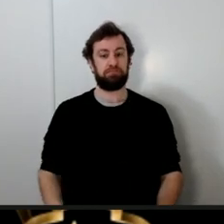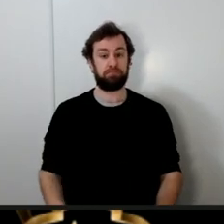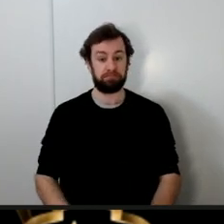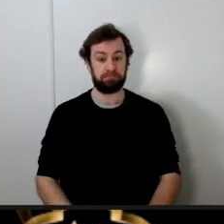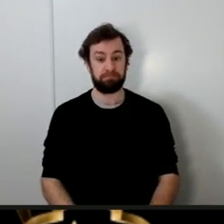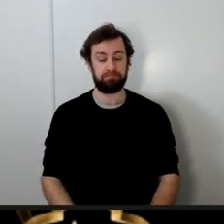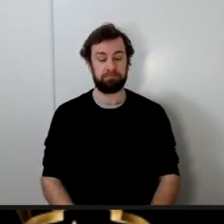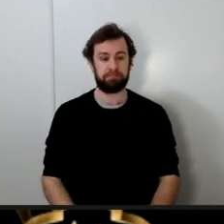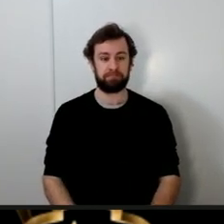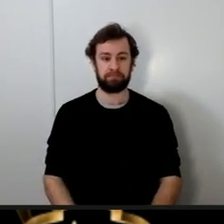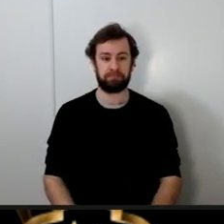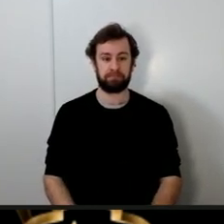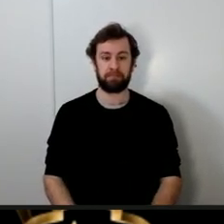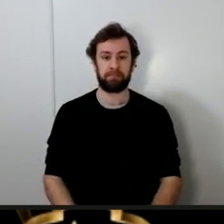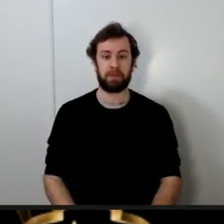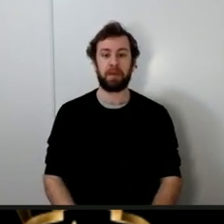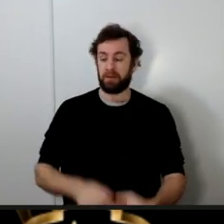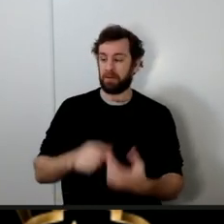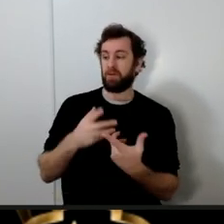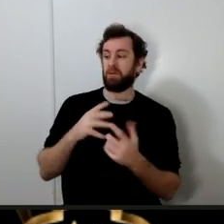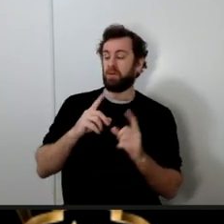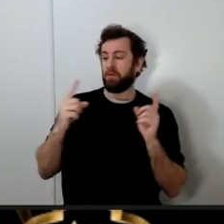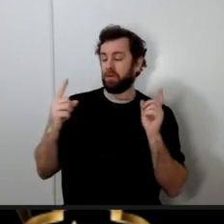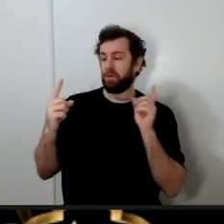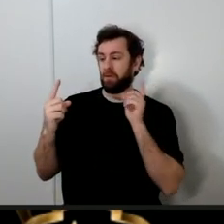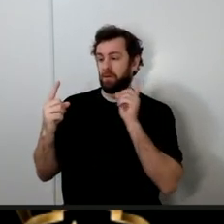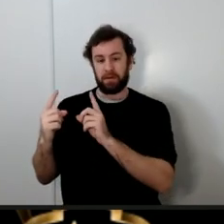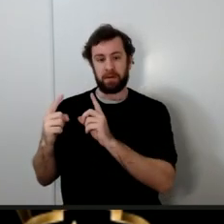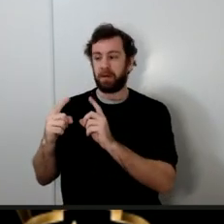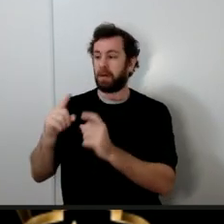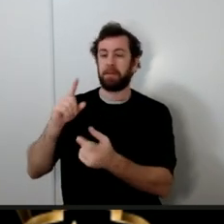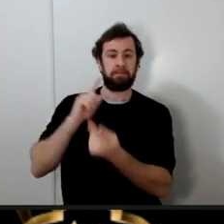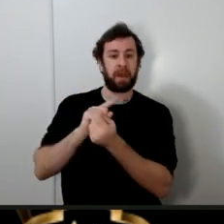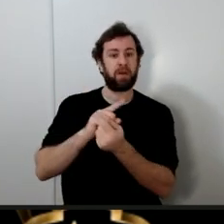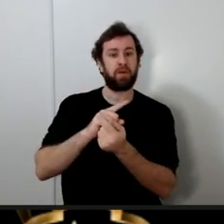on his way to see the prophet he met one of his friends